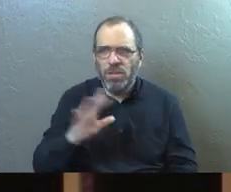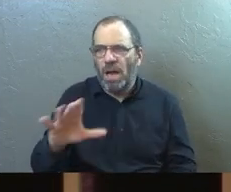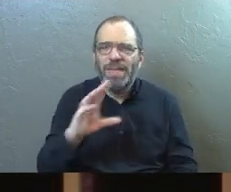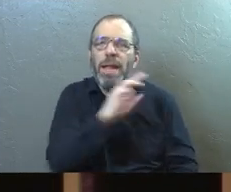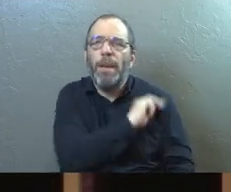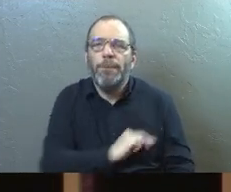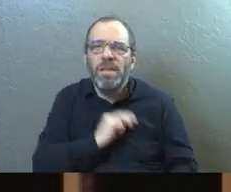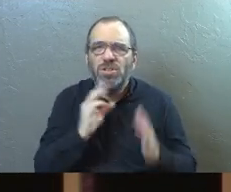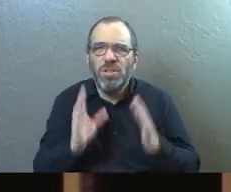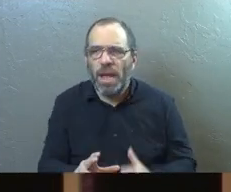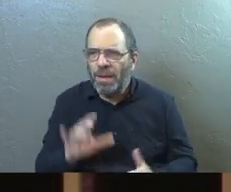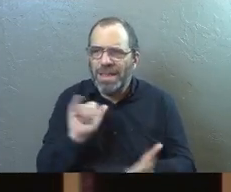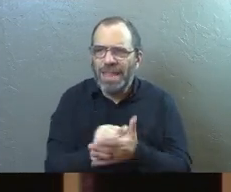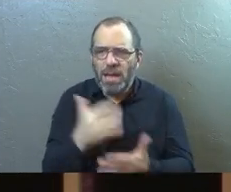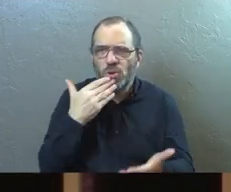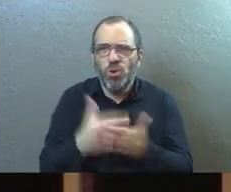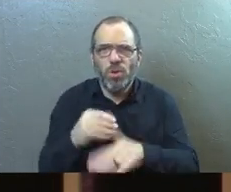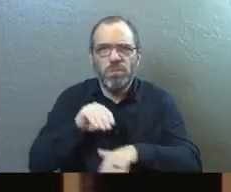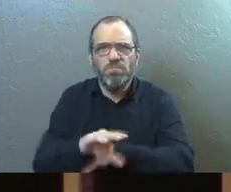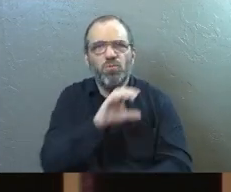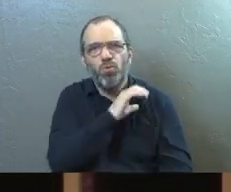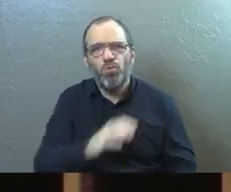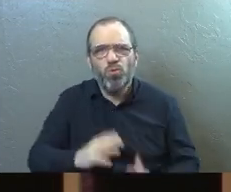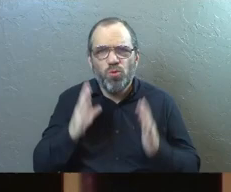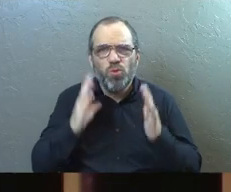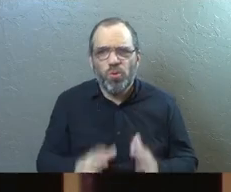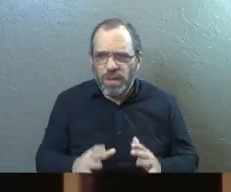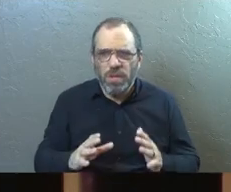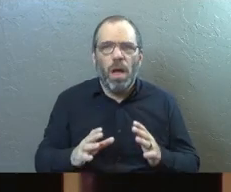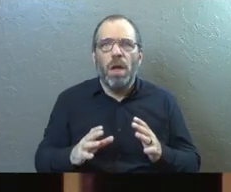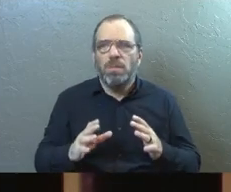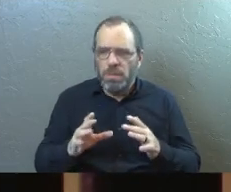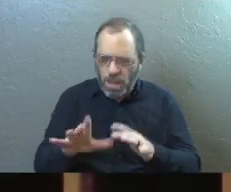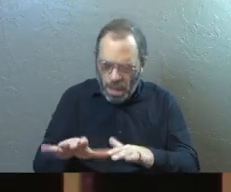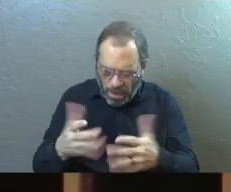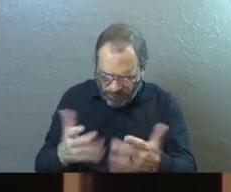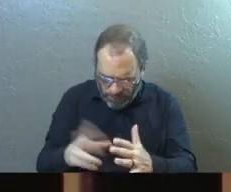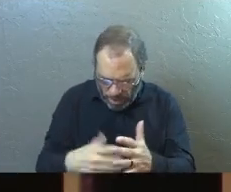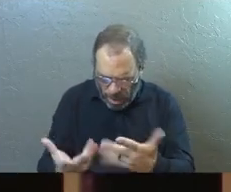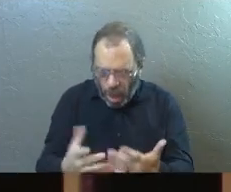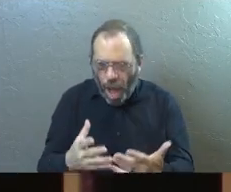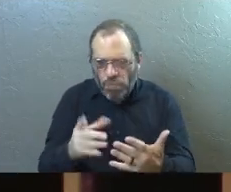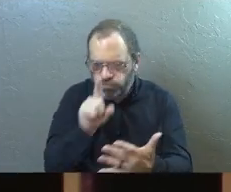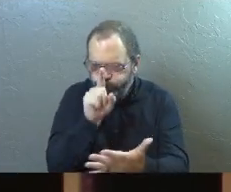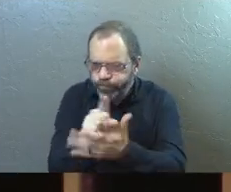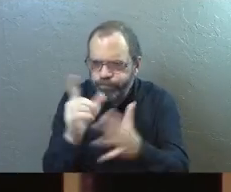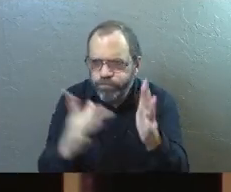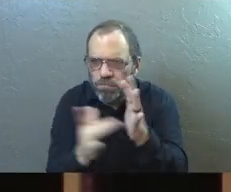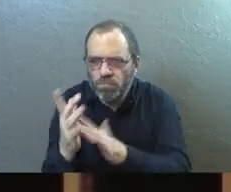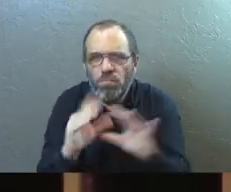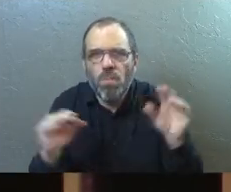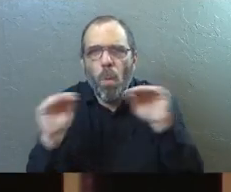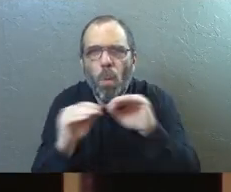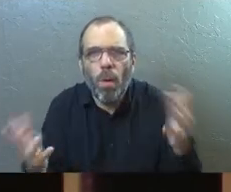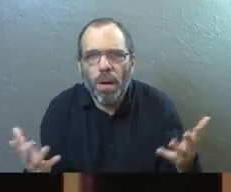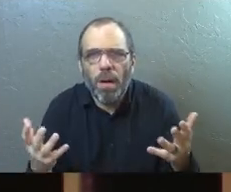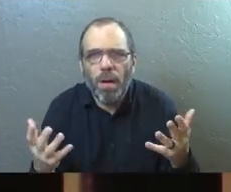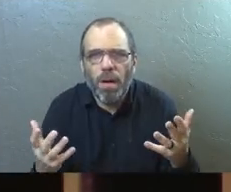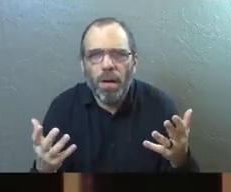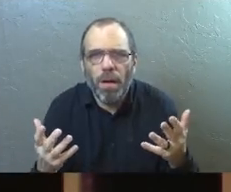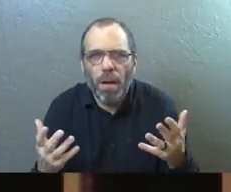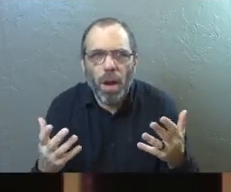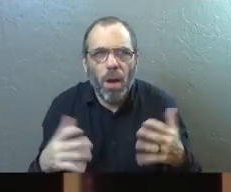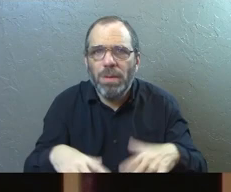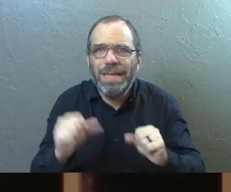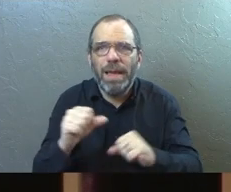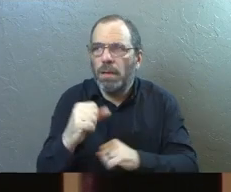faith and their life. And let that influence you. Find yourself coming away more in love with Jesus Christ. Take a